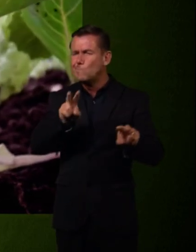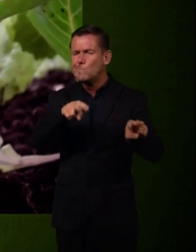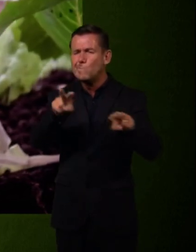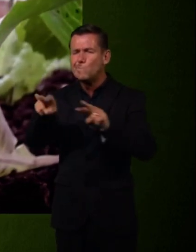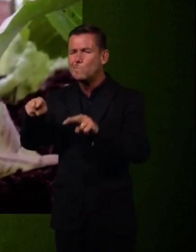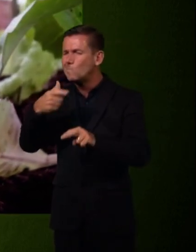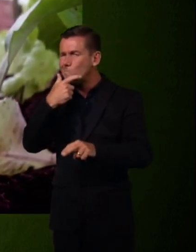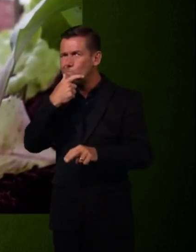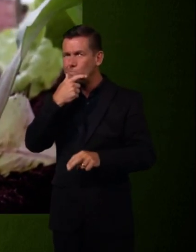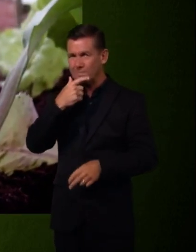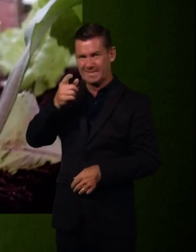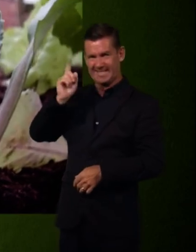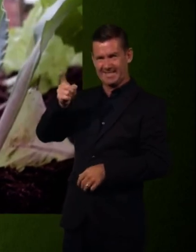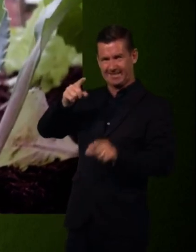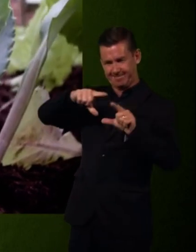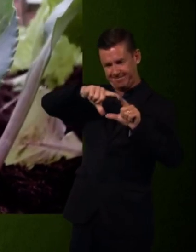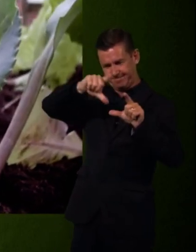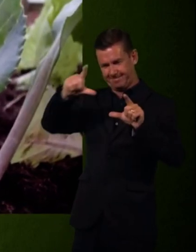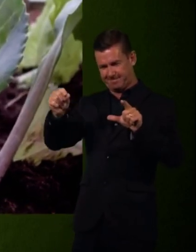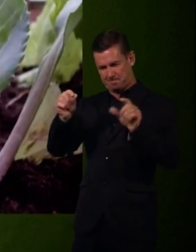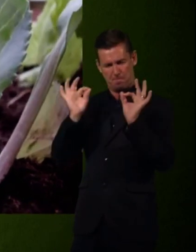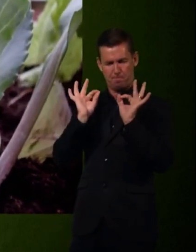This leaf will do nicely.